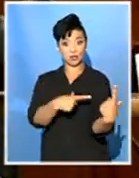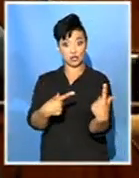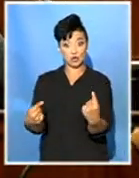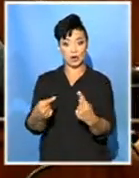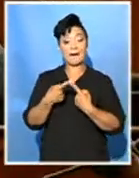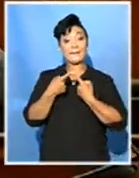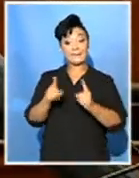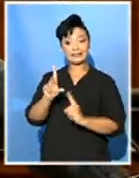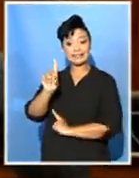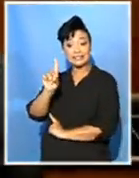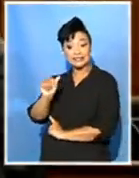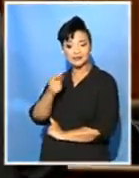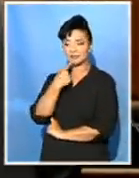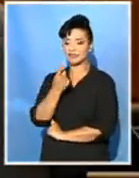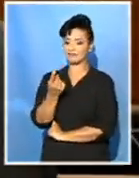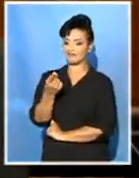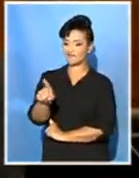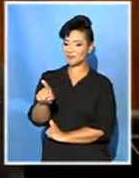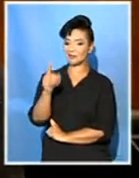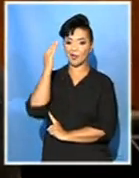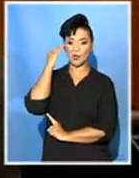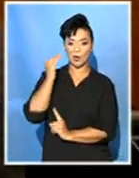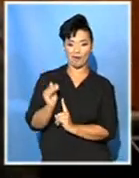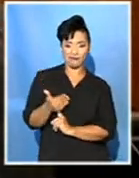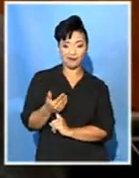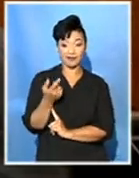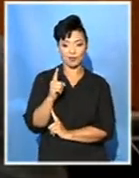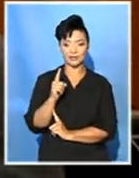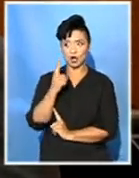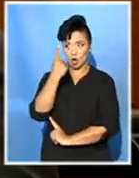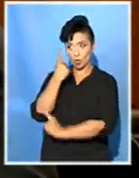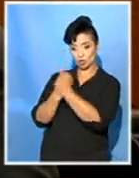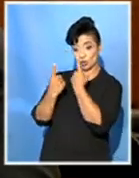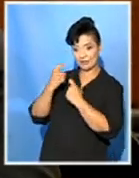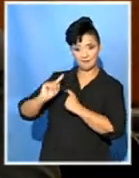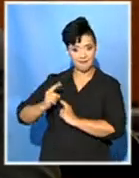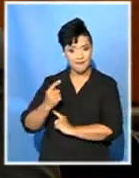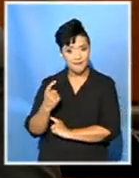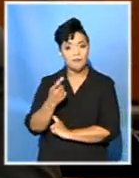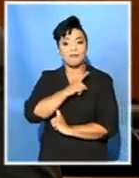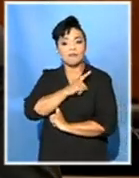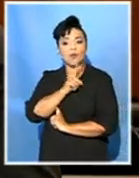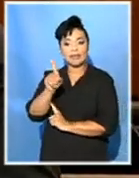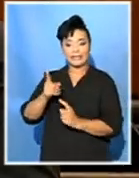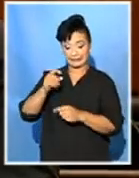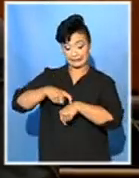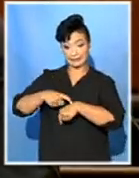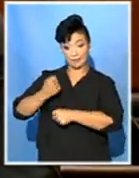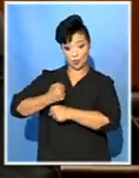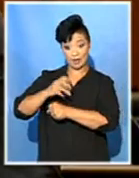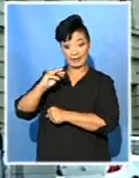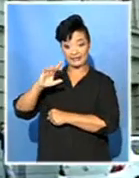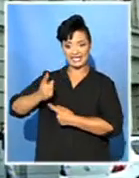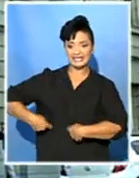But the DA believes his resignation is linked to his refusal to answer questions about his department's excessive expenditure while he was in